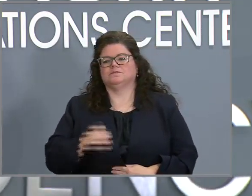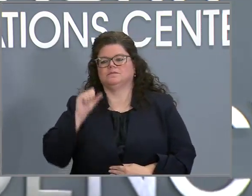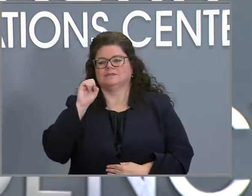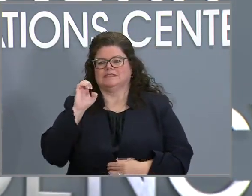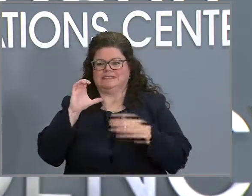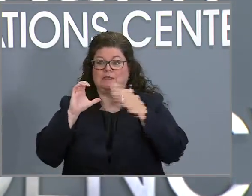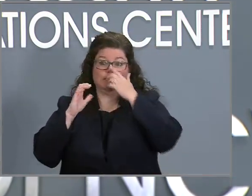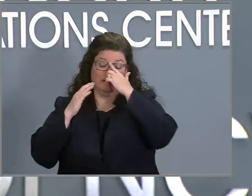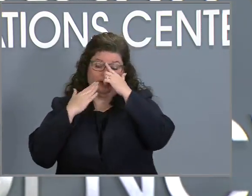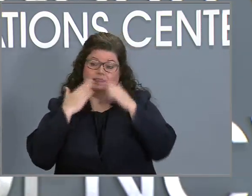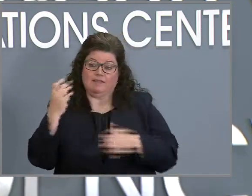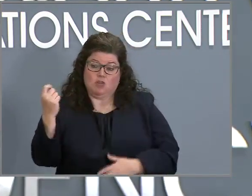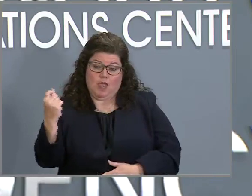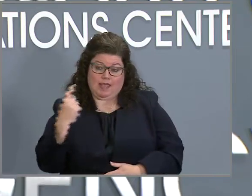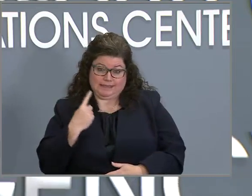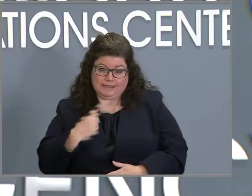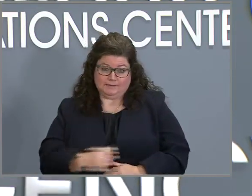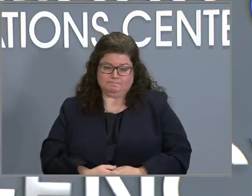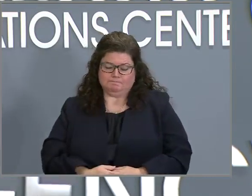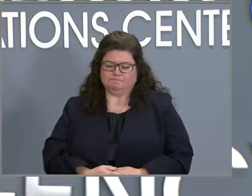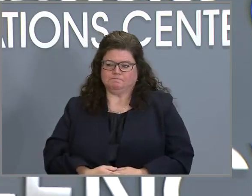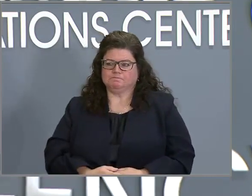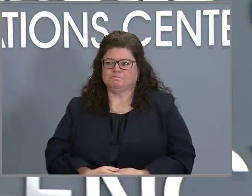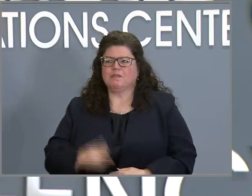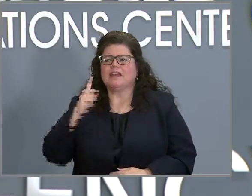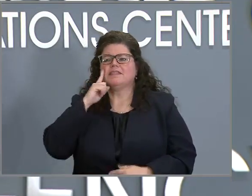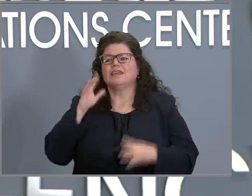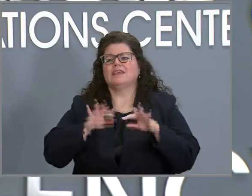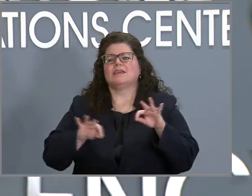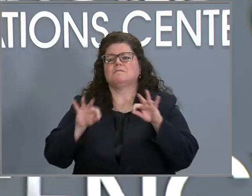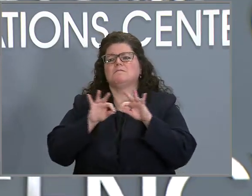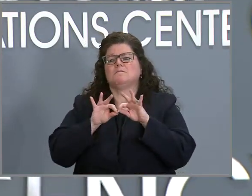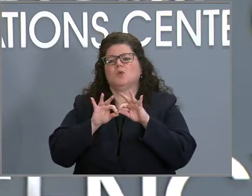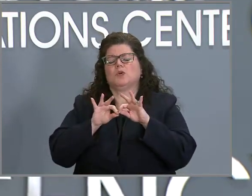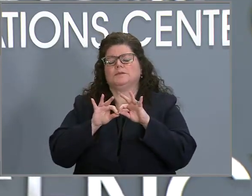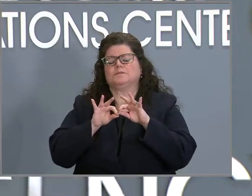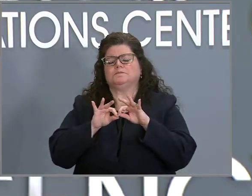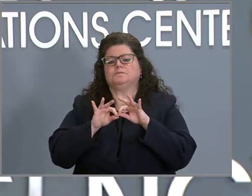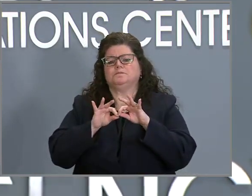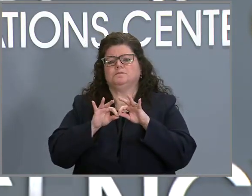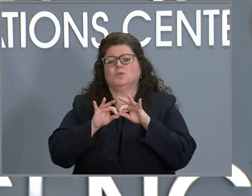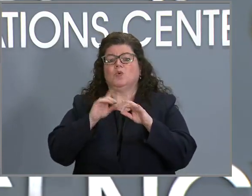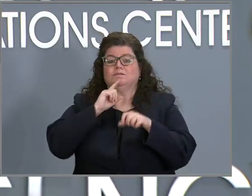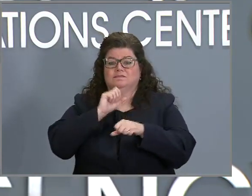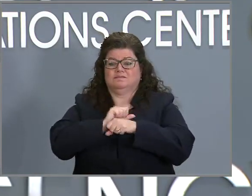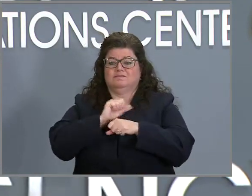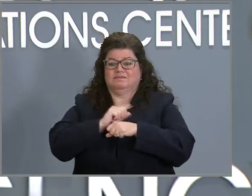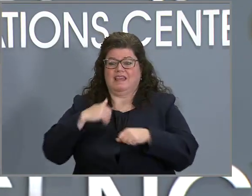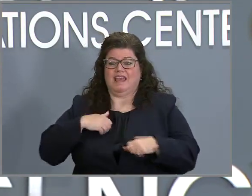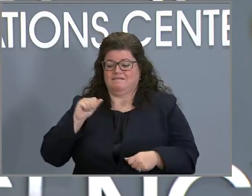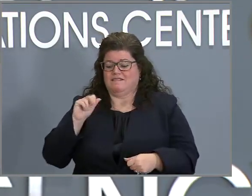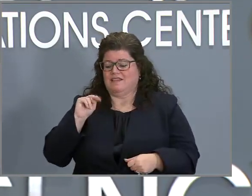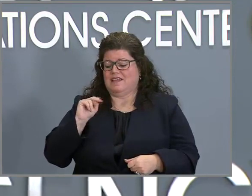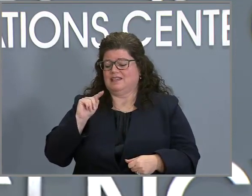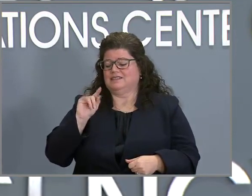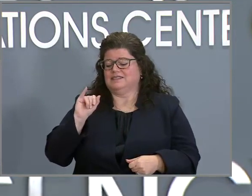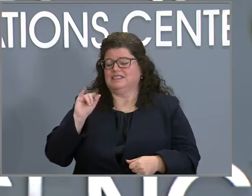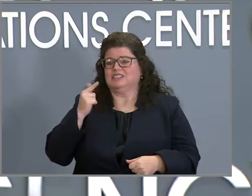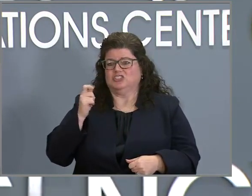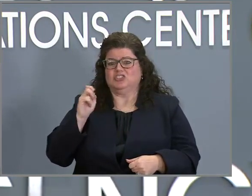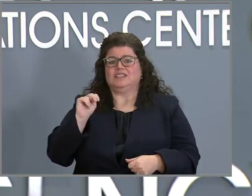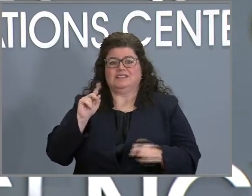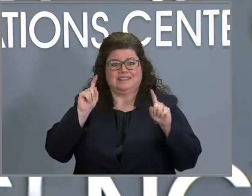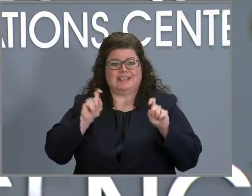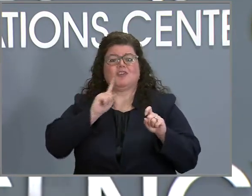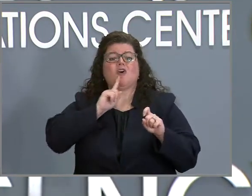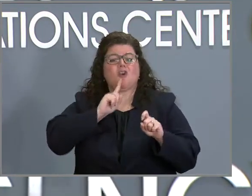Thanks for the question. So I think that it's important to remember that we actually do have antigen tests that are reported to us now. So